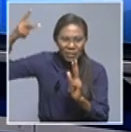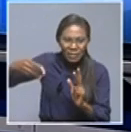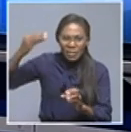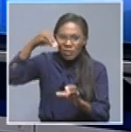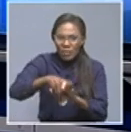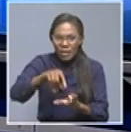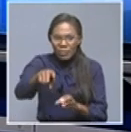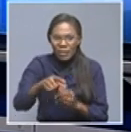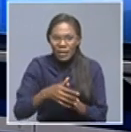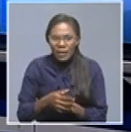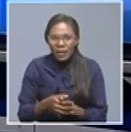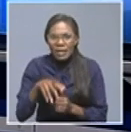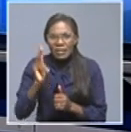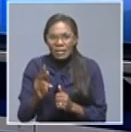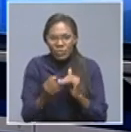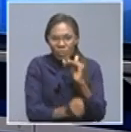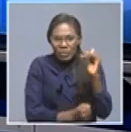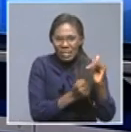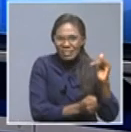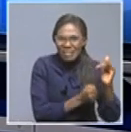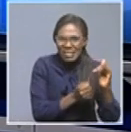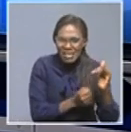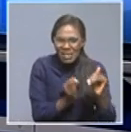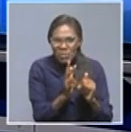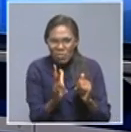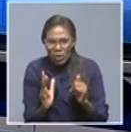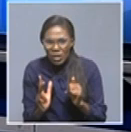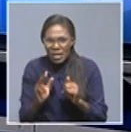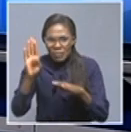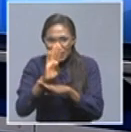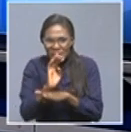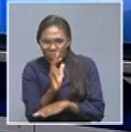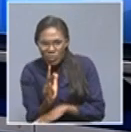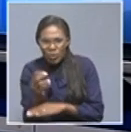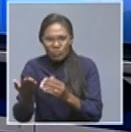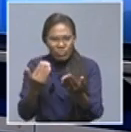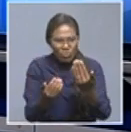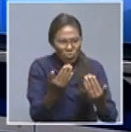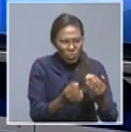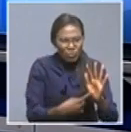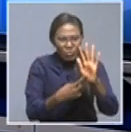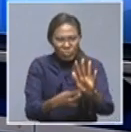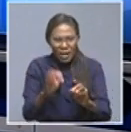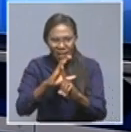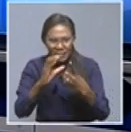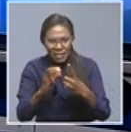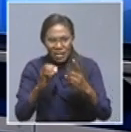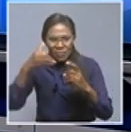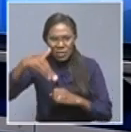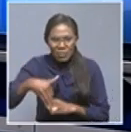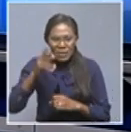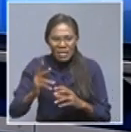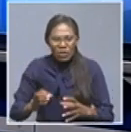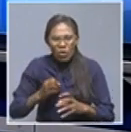well as industry players is aimed at preserving and showcasing various cultures in Namibia and strengthening ties through